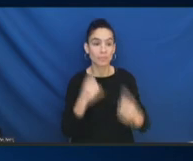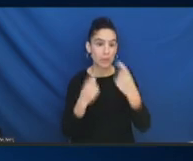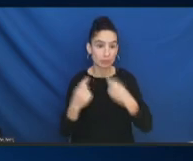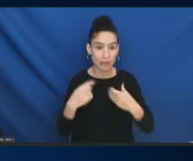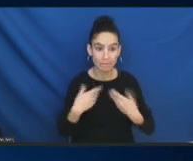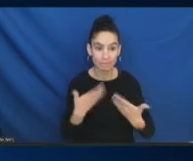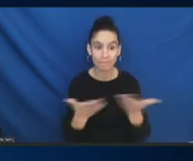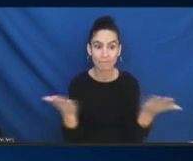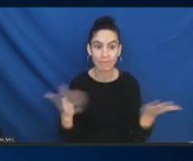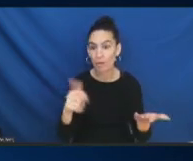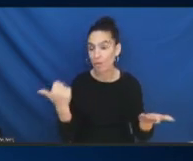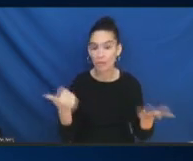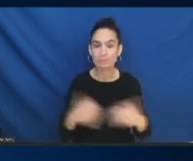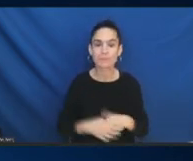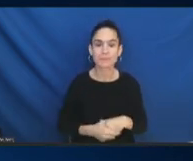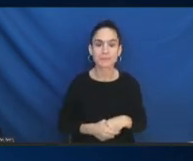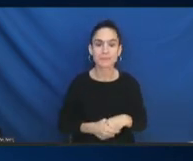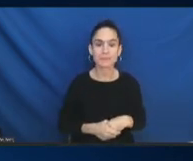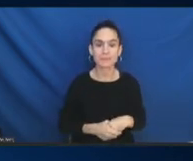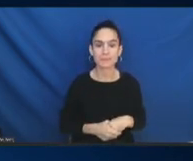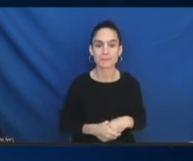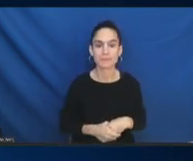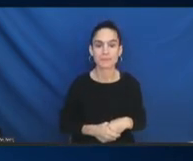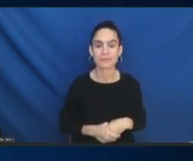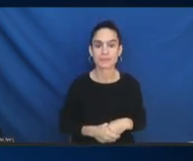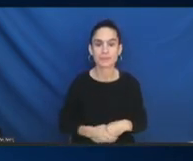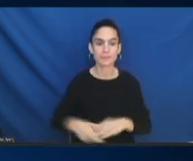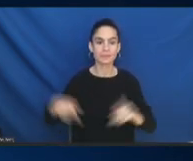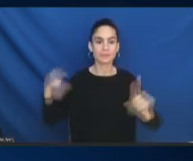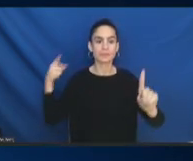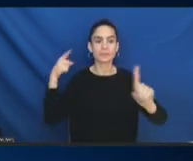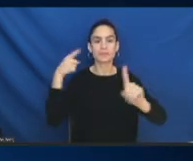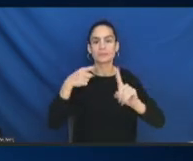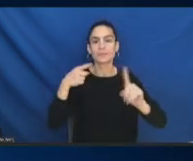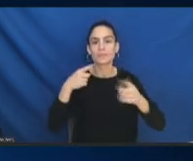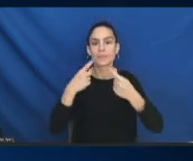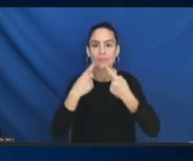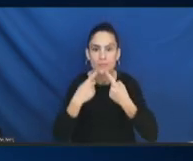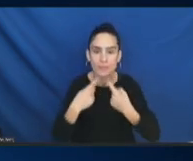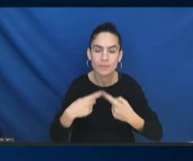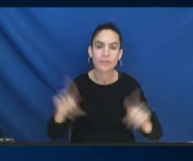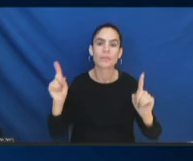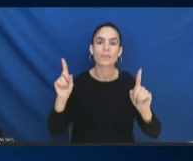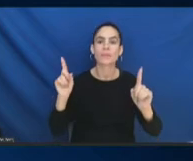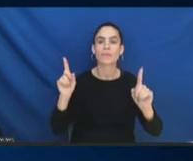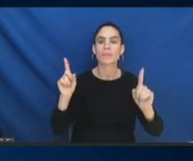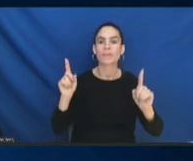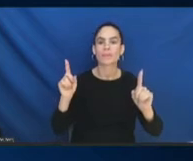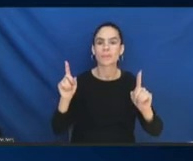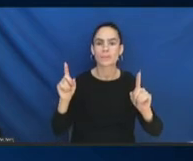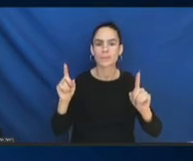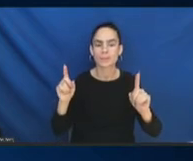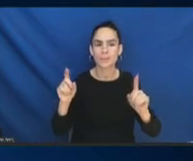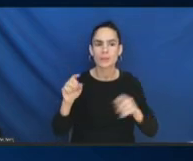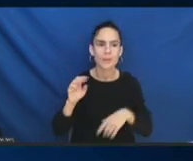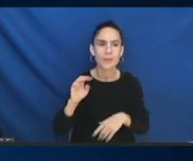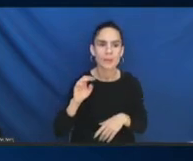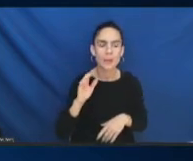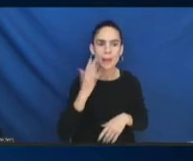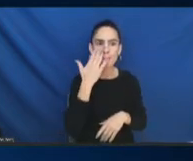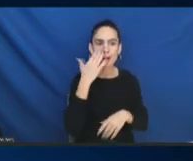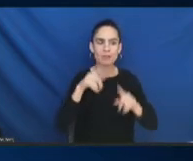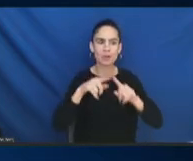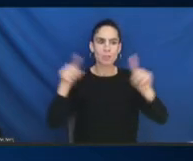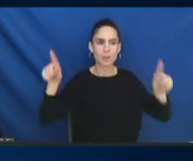All right. So, we're going back to our famous MIRO board. And I think what I'd like to do is, we started yesterday